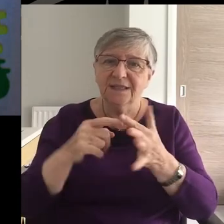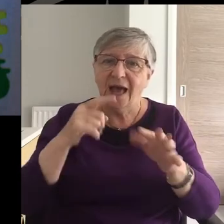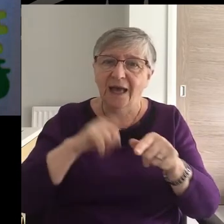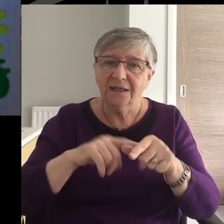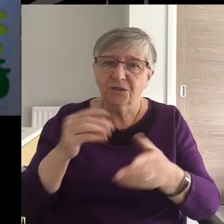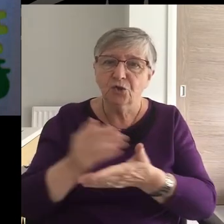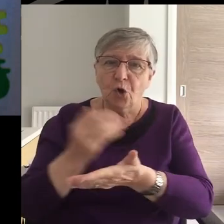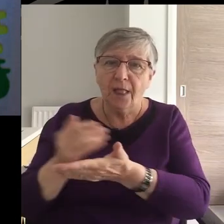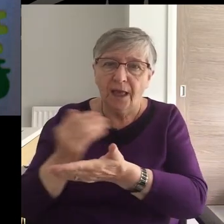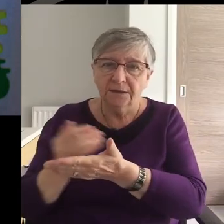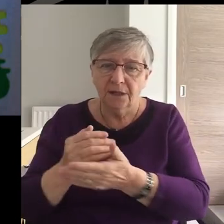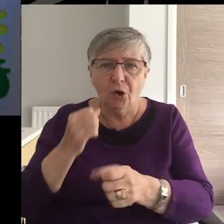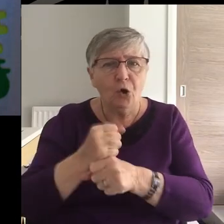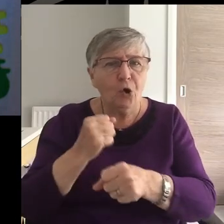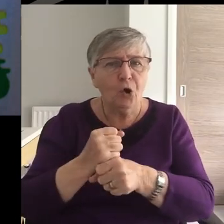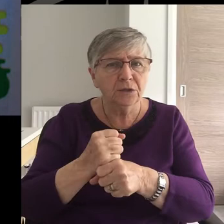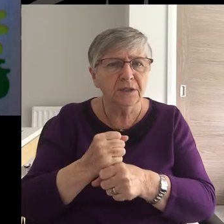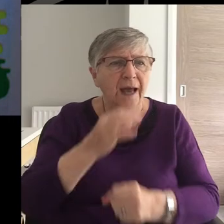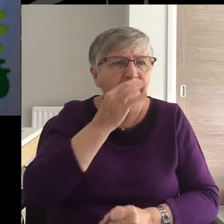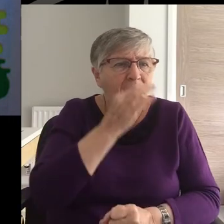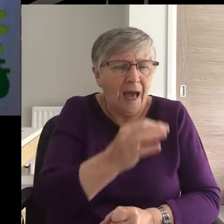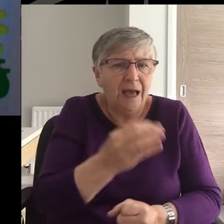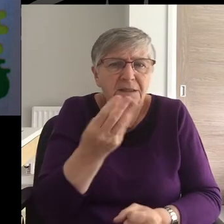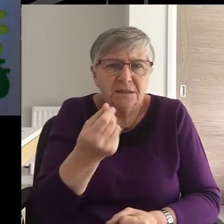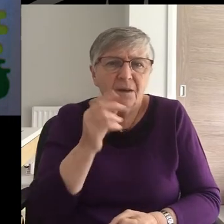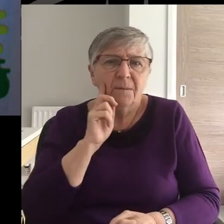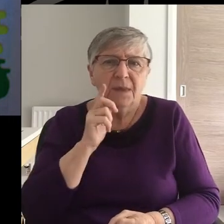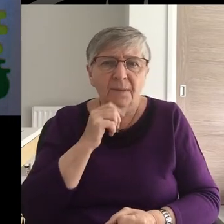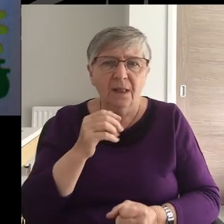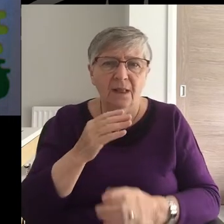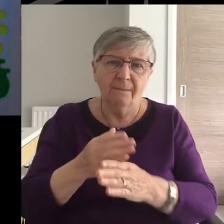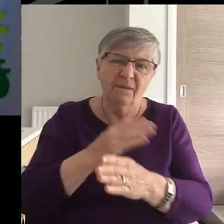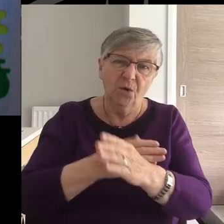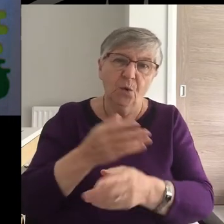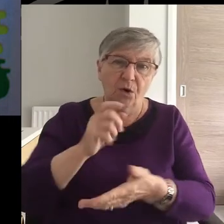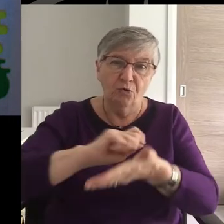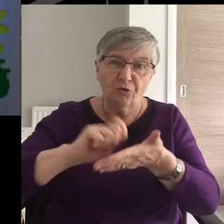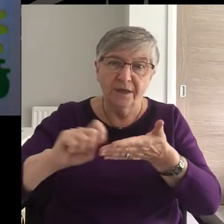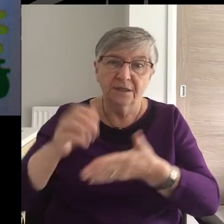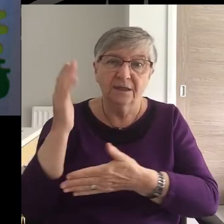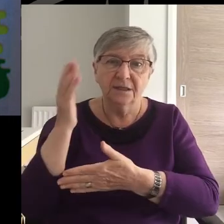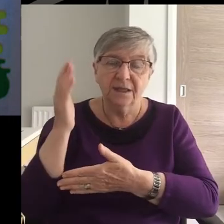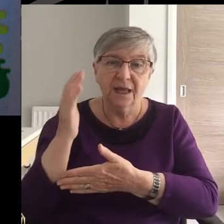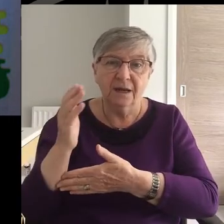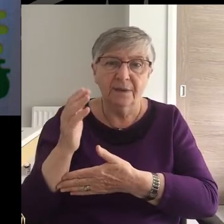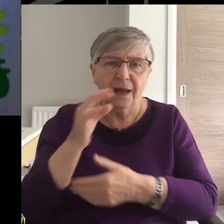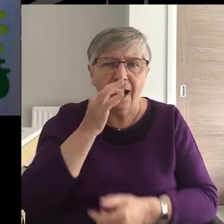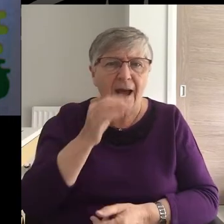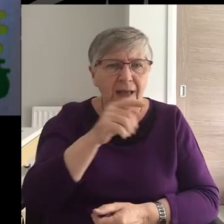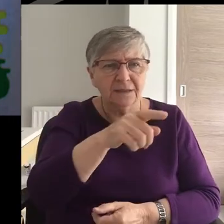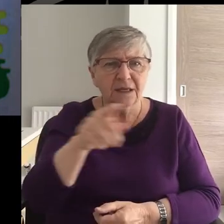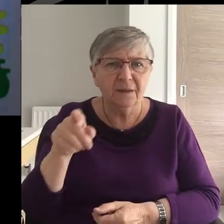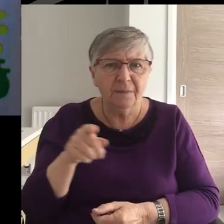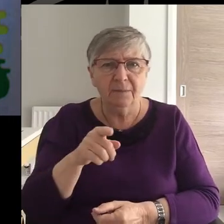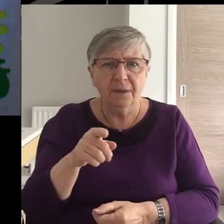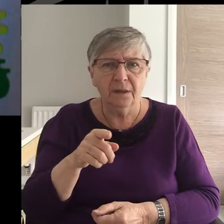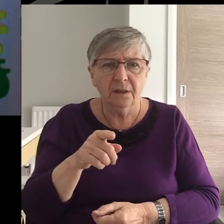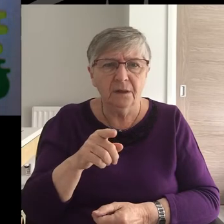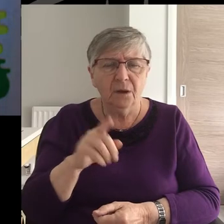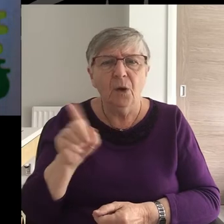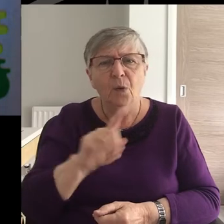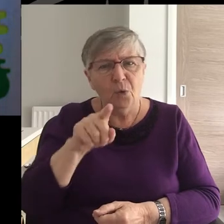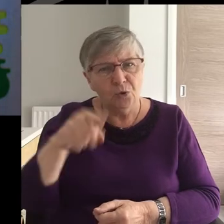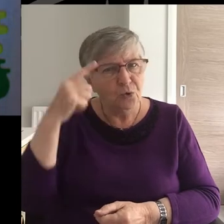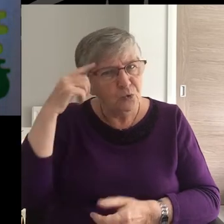Gordon had carried out an informal survey prior to writing his sermon, asking folks what stood